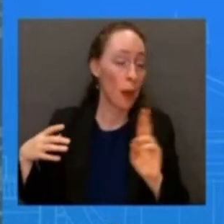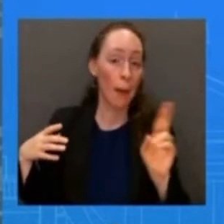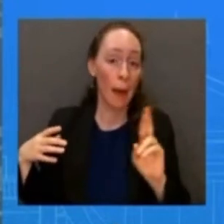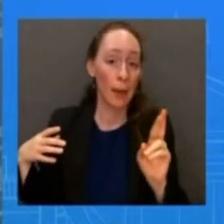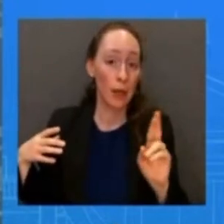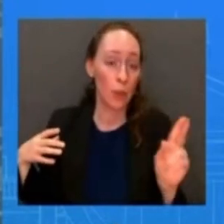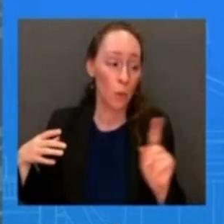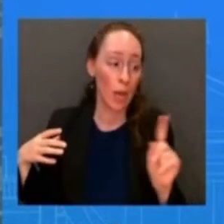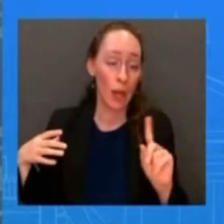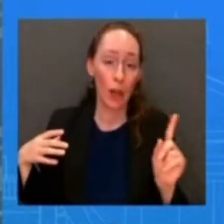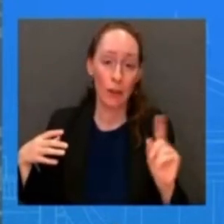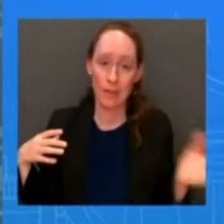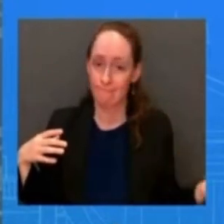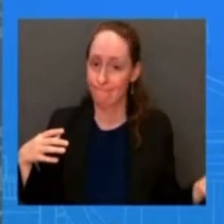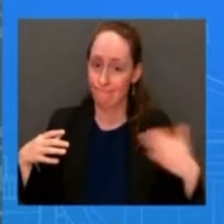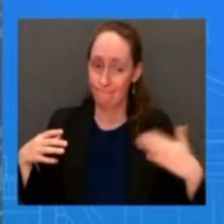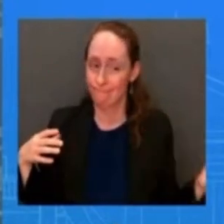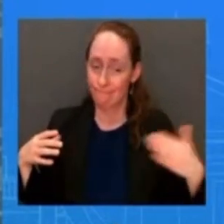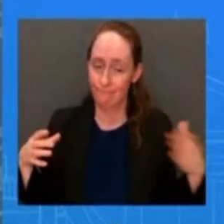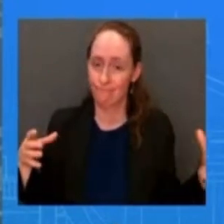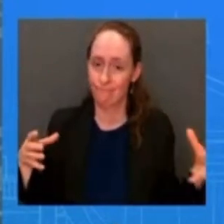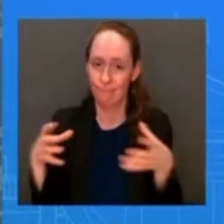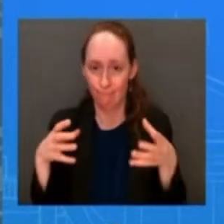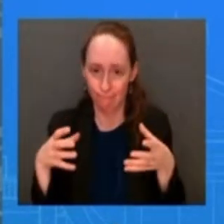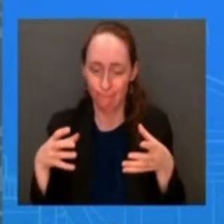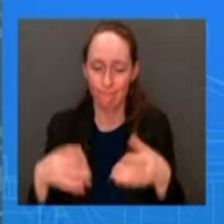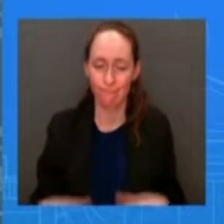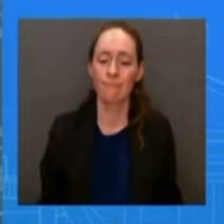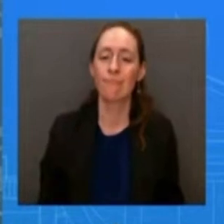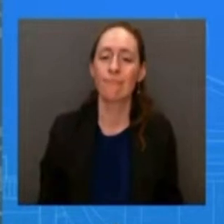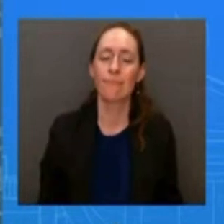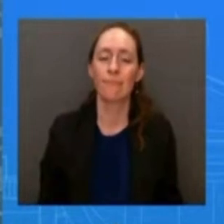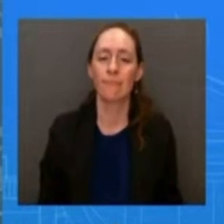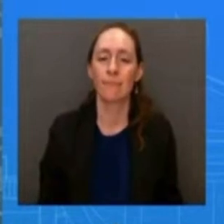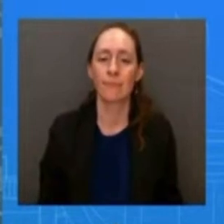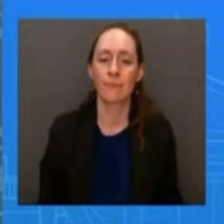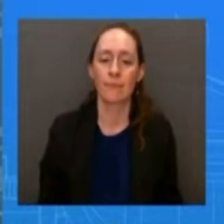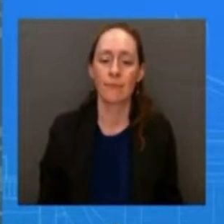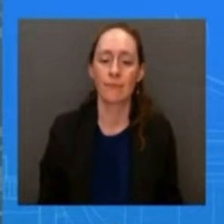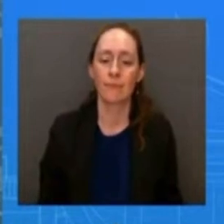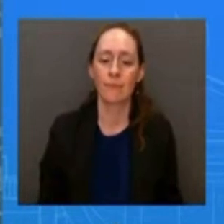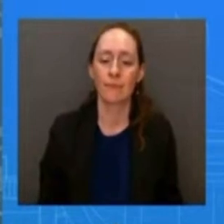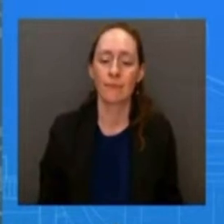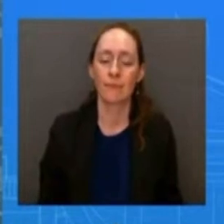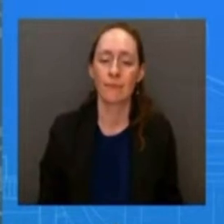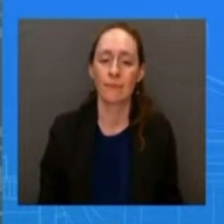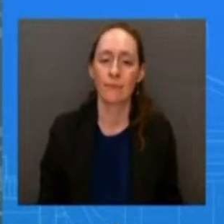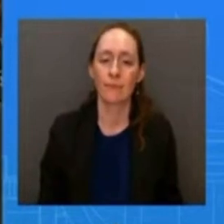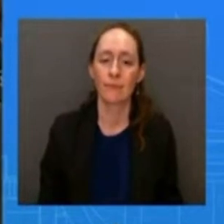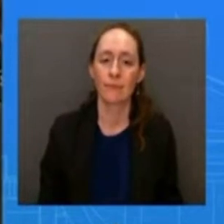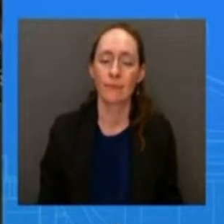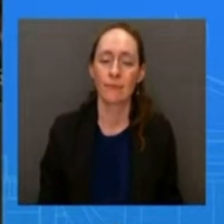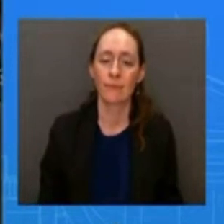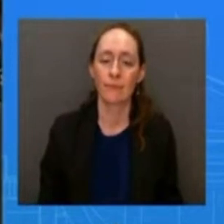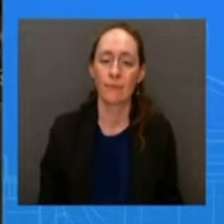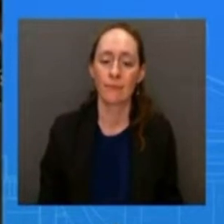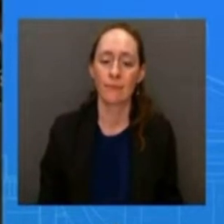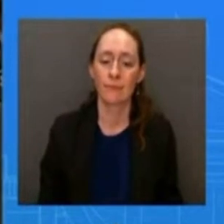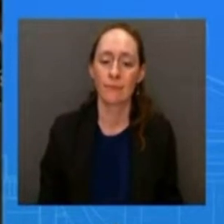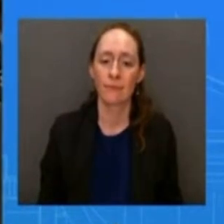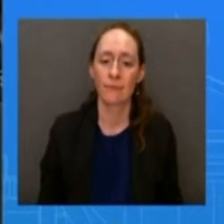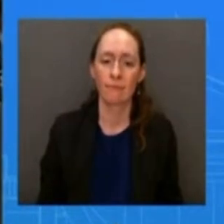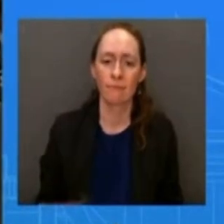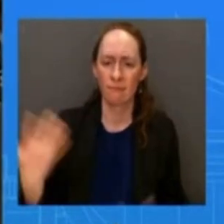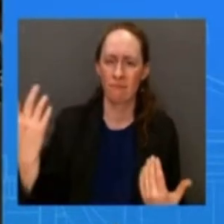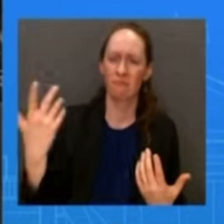thanks but the timeline in terms of the interagency group kind